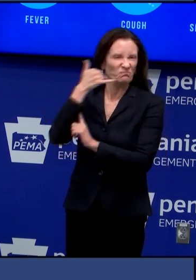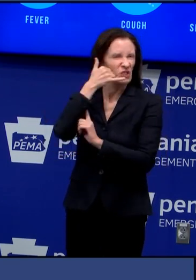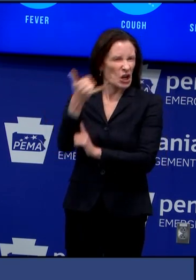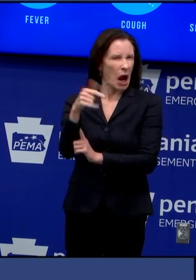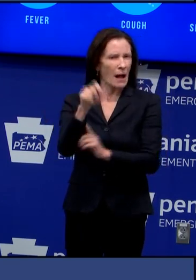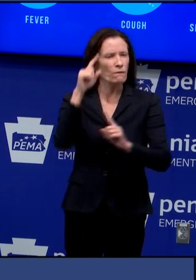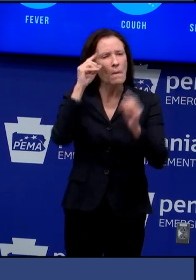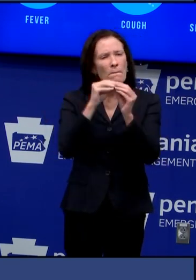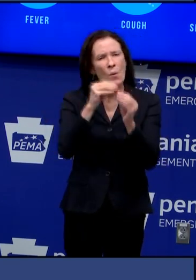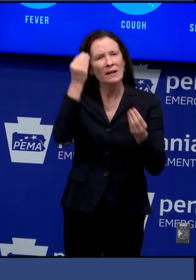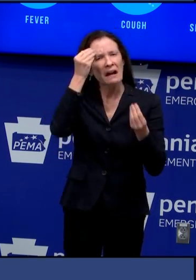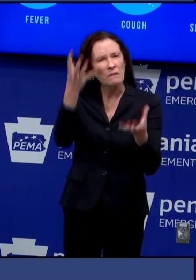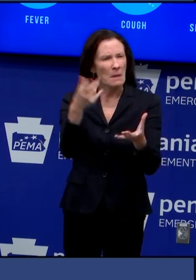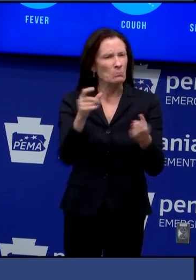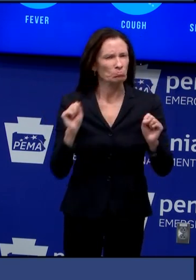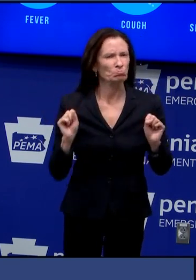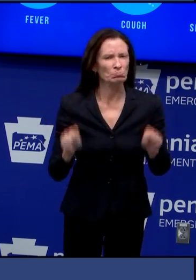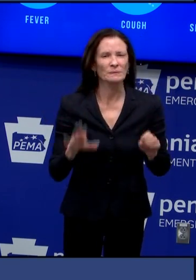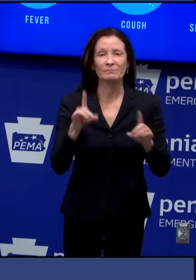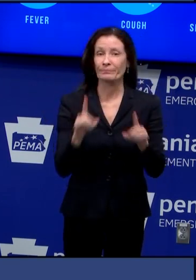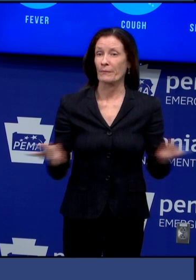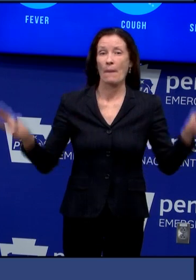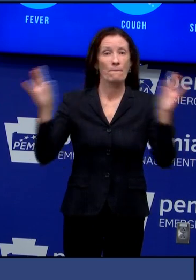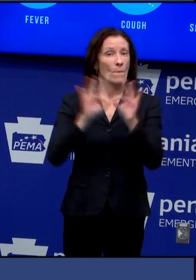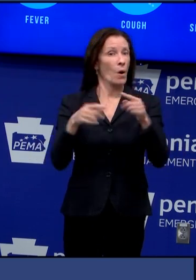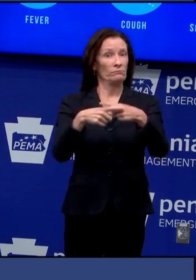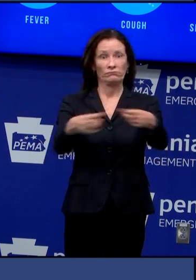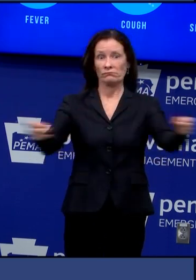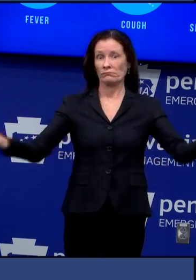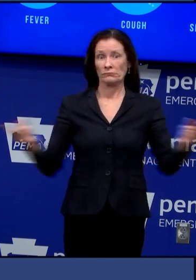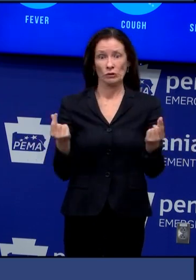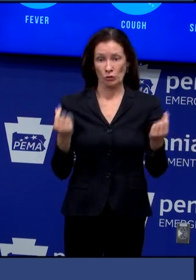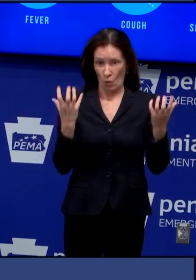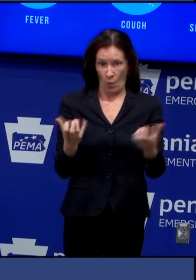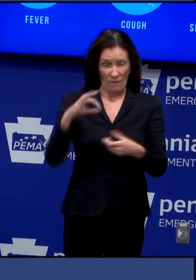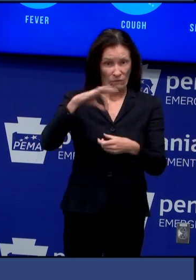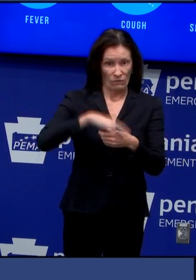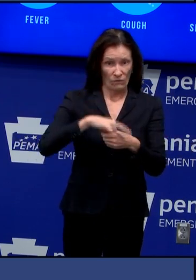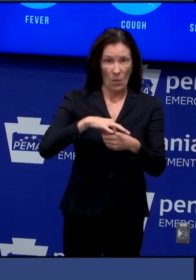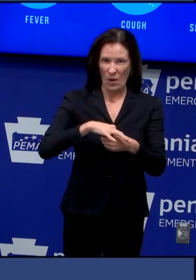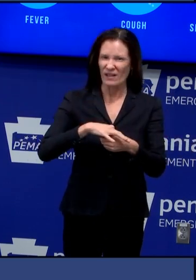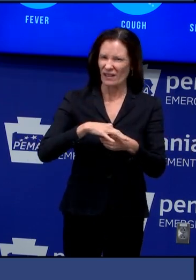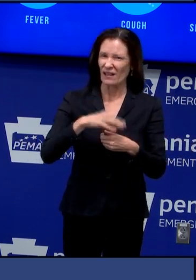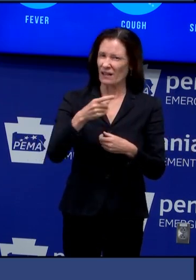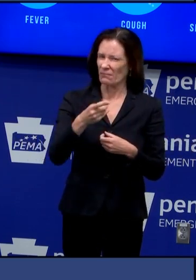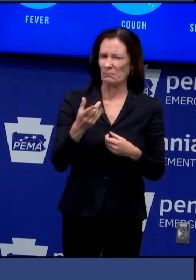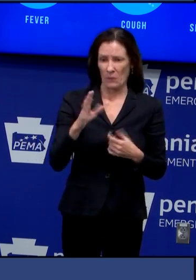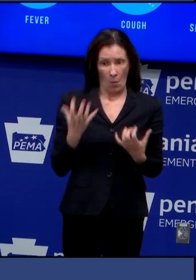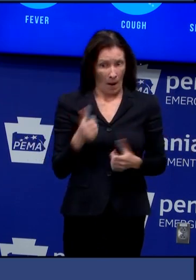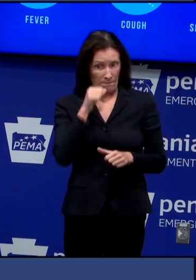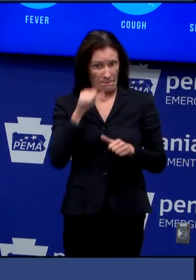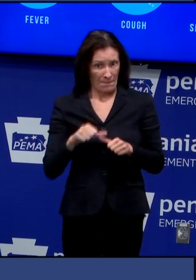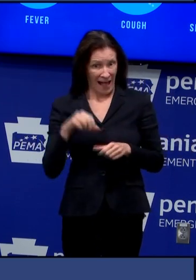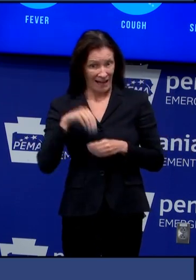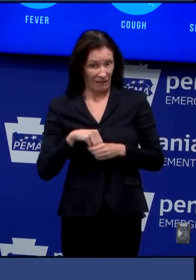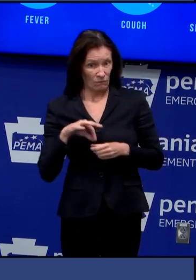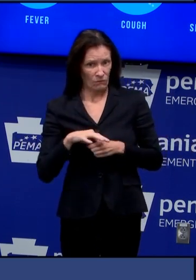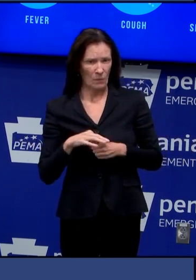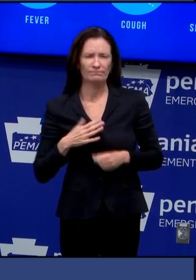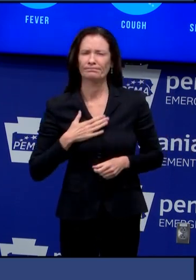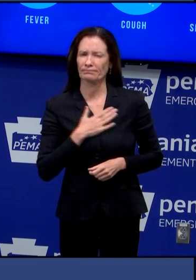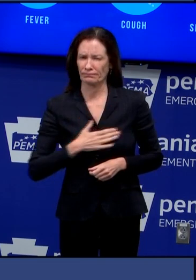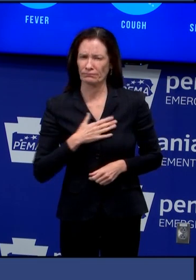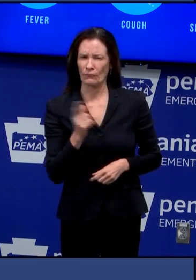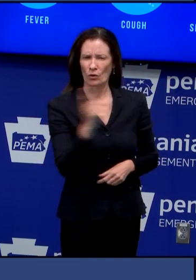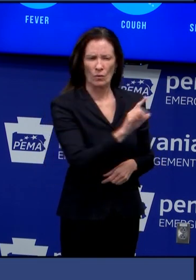and I encourage voters who wish to sign up for mail-in voting to do so as soon as possible Pennsylvania's new mail-in